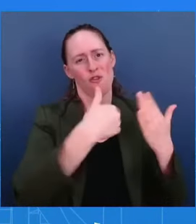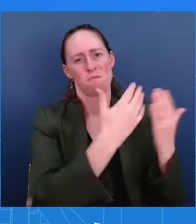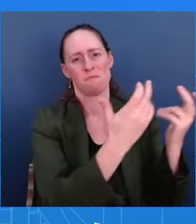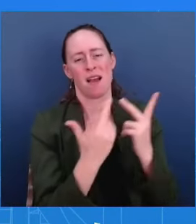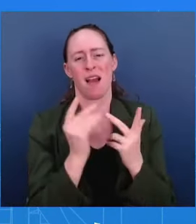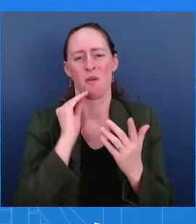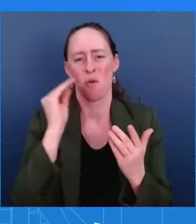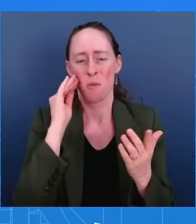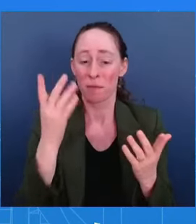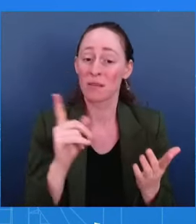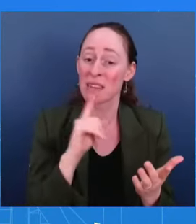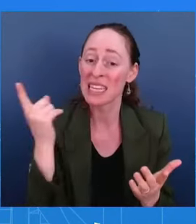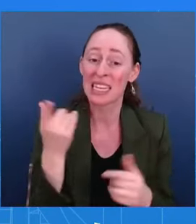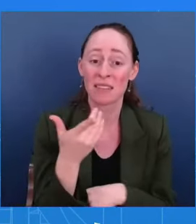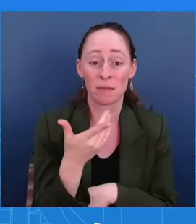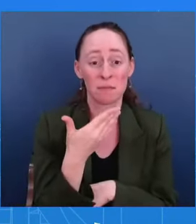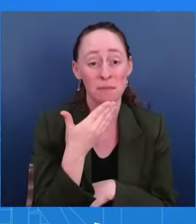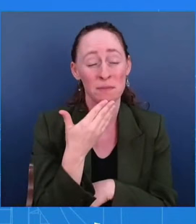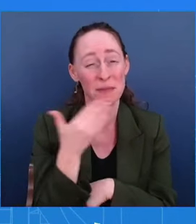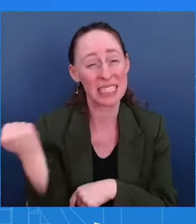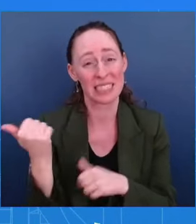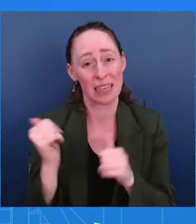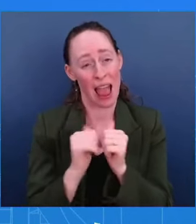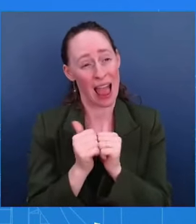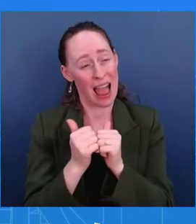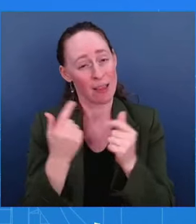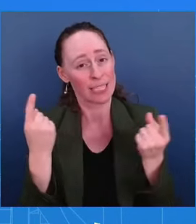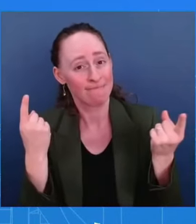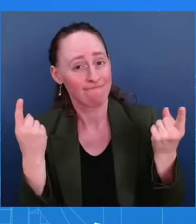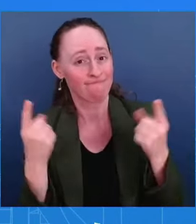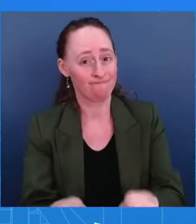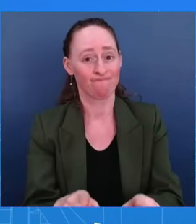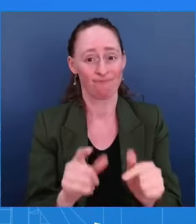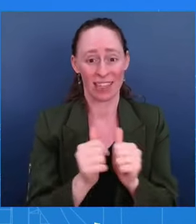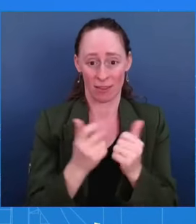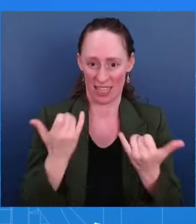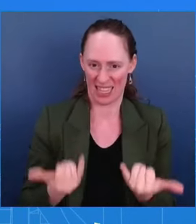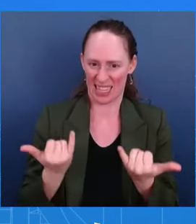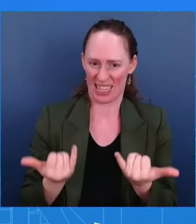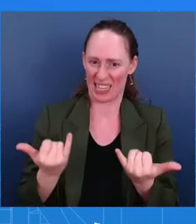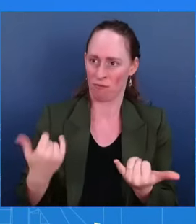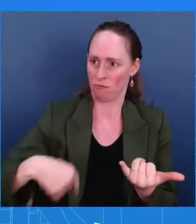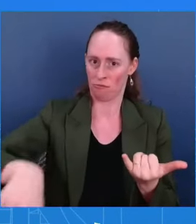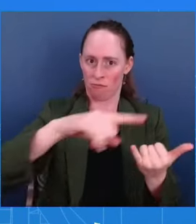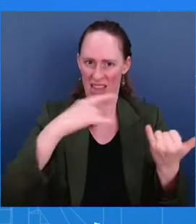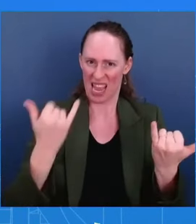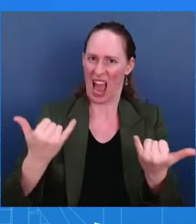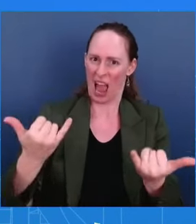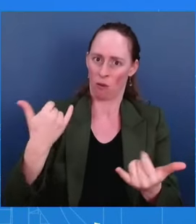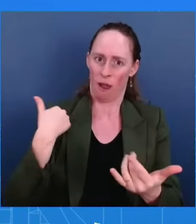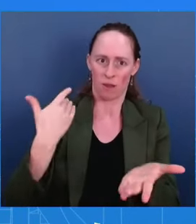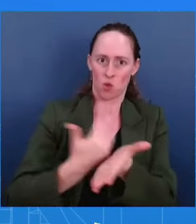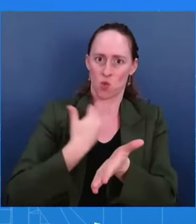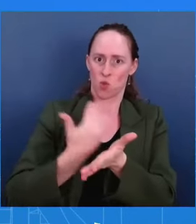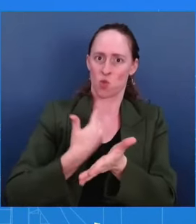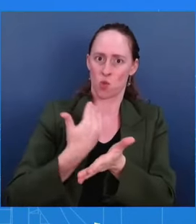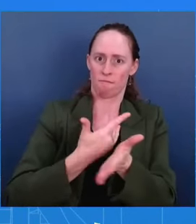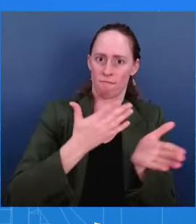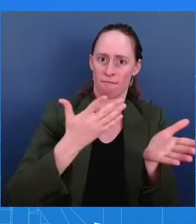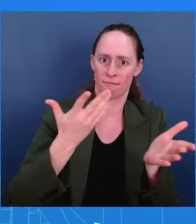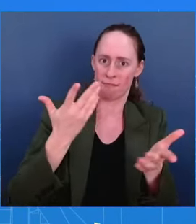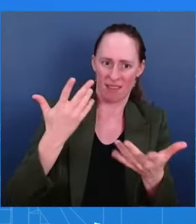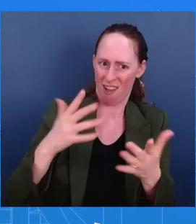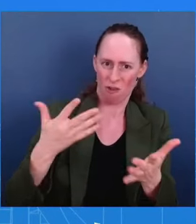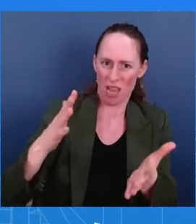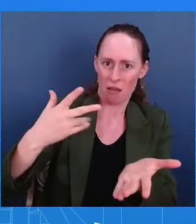that's been on the table now for how many months. And as I've said before, I'll say so again today, we still believe these gaps can be narrowed. We still